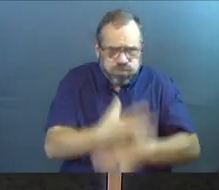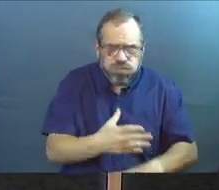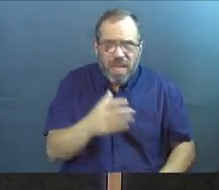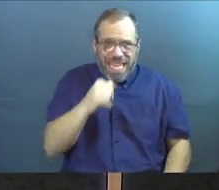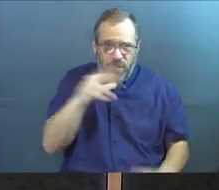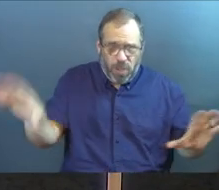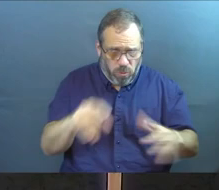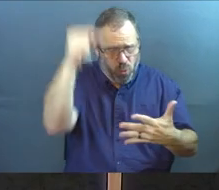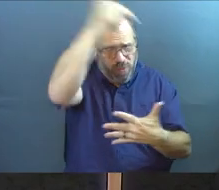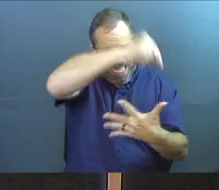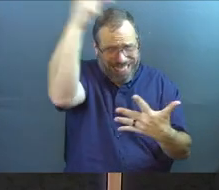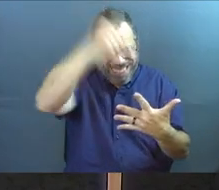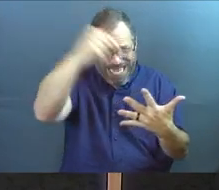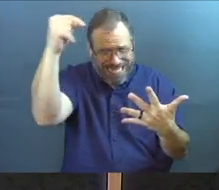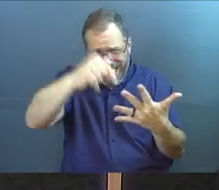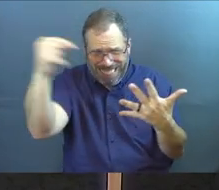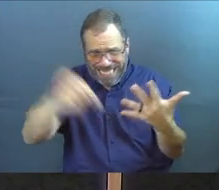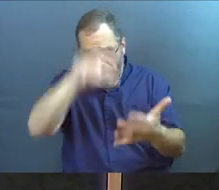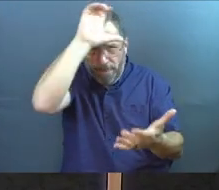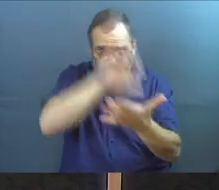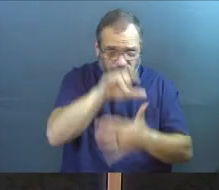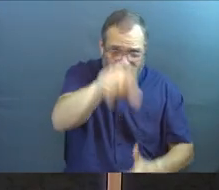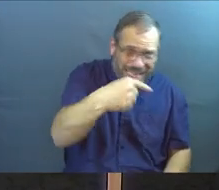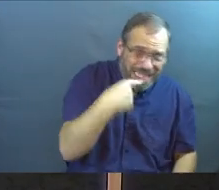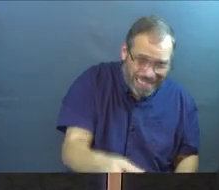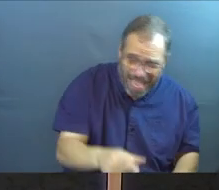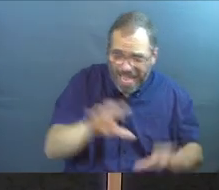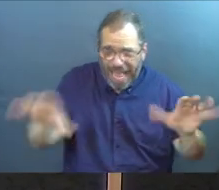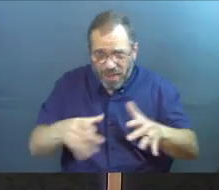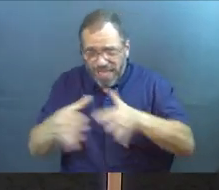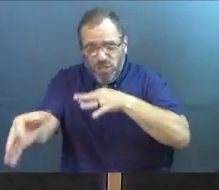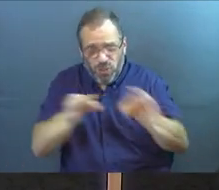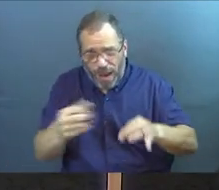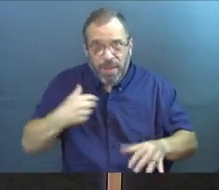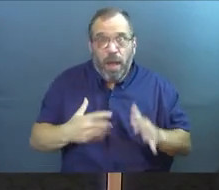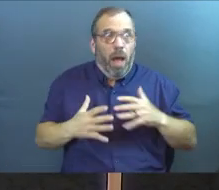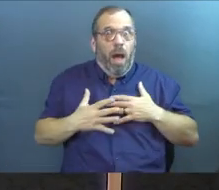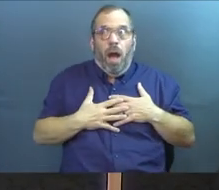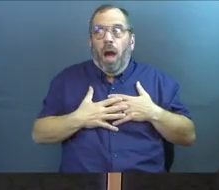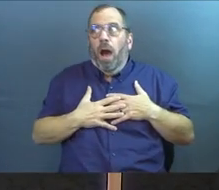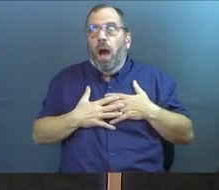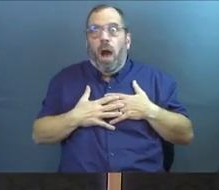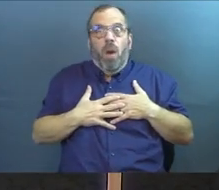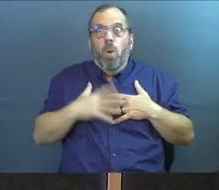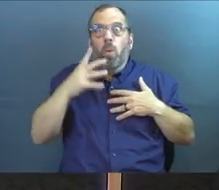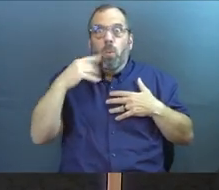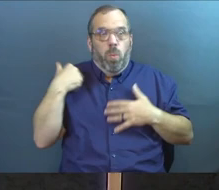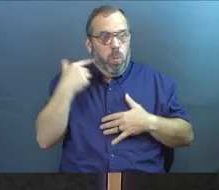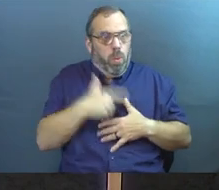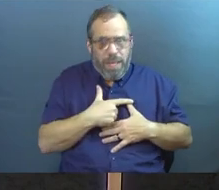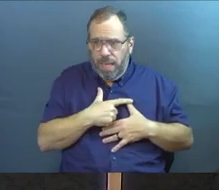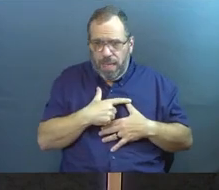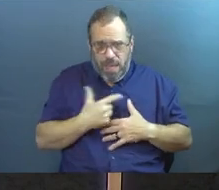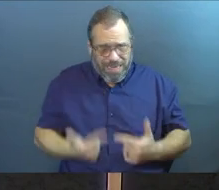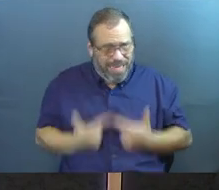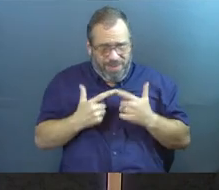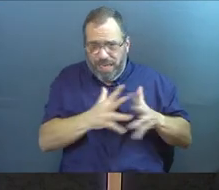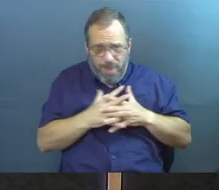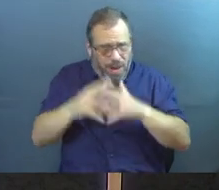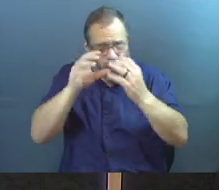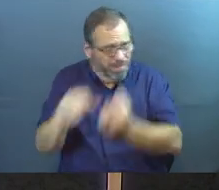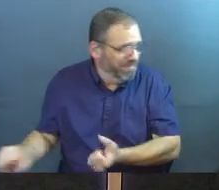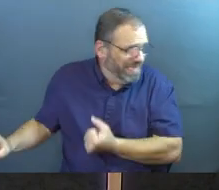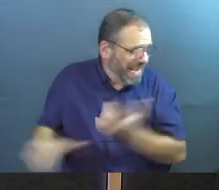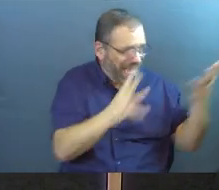we don't do this exact thing and believe exactly the way that they're describing to us, we will be cast out of the tribe that we thought that we were